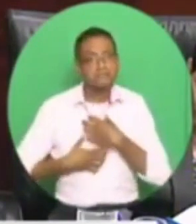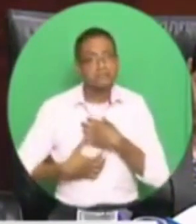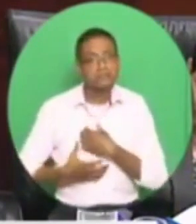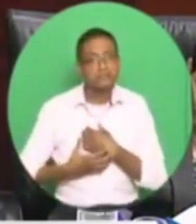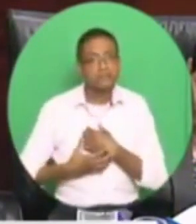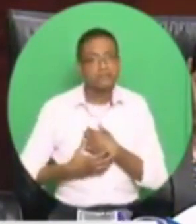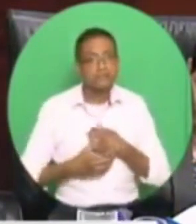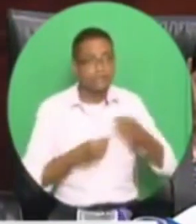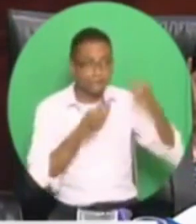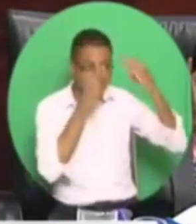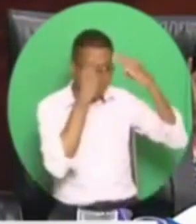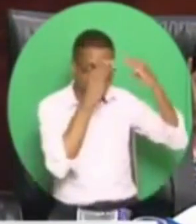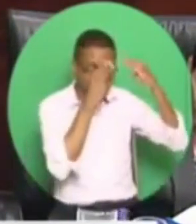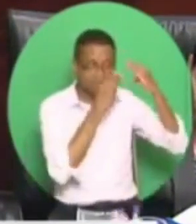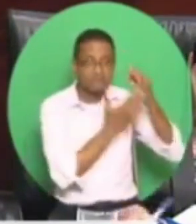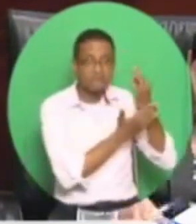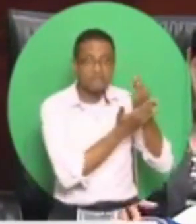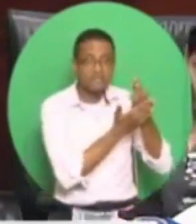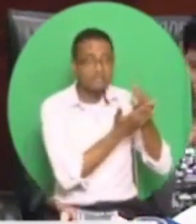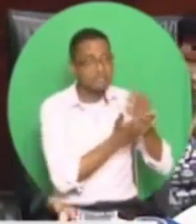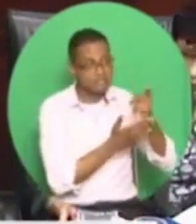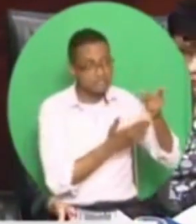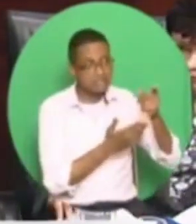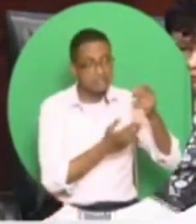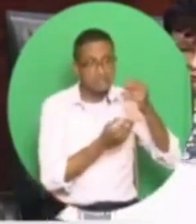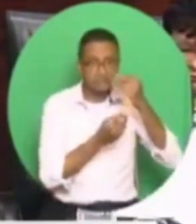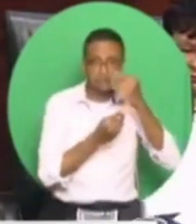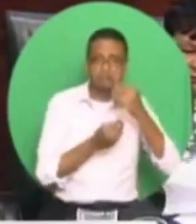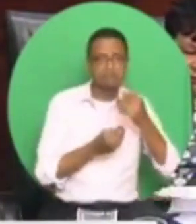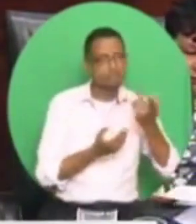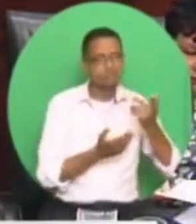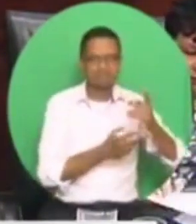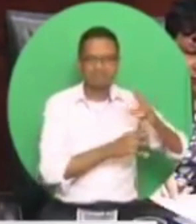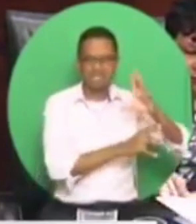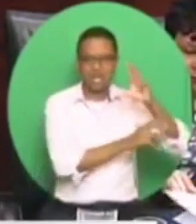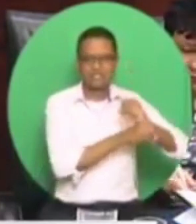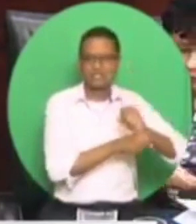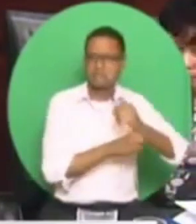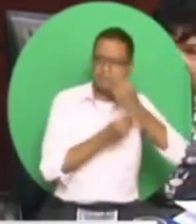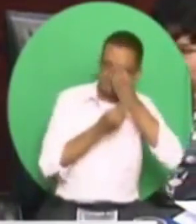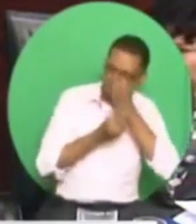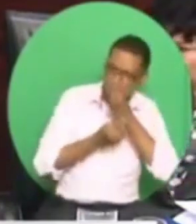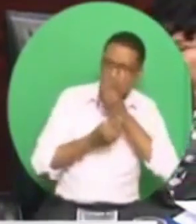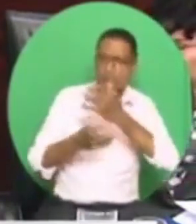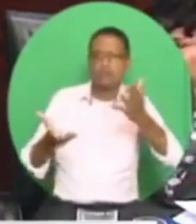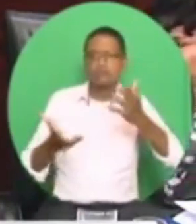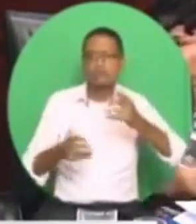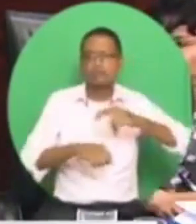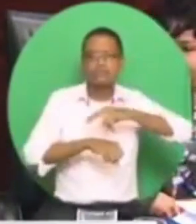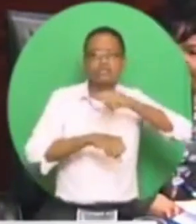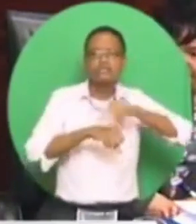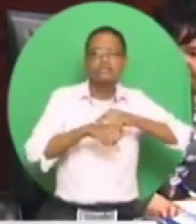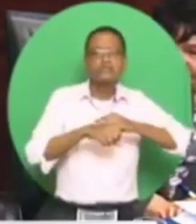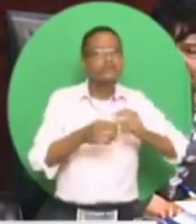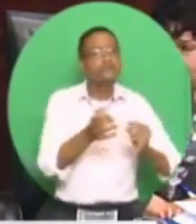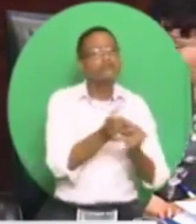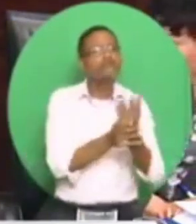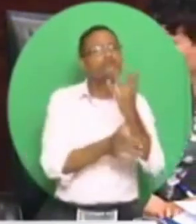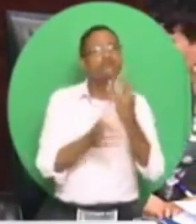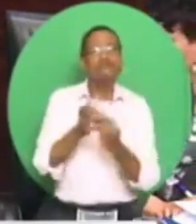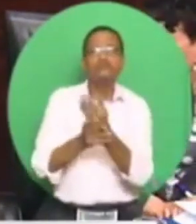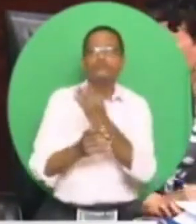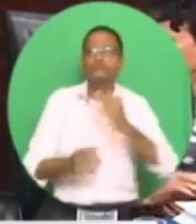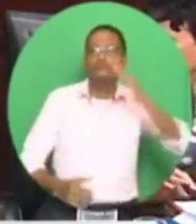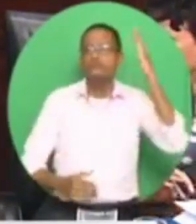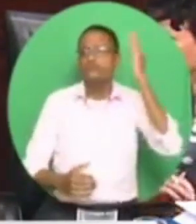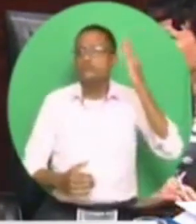of Finance gave us his accustomed and familiar national growth rhetoric. Today, the member